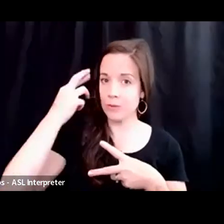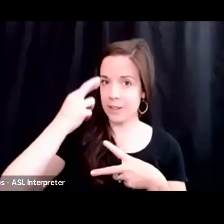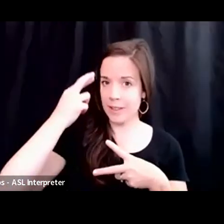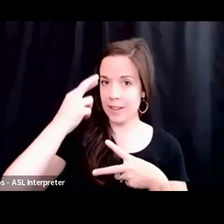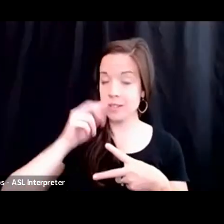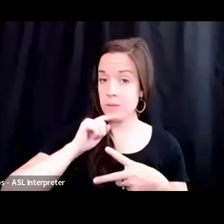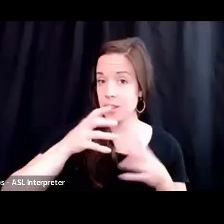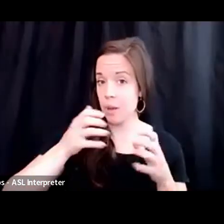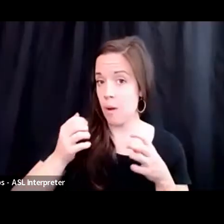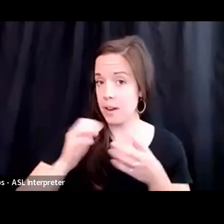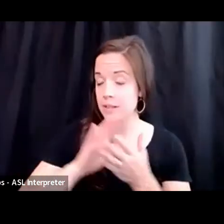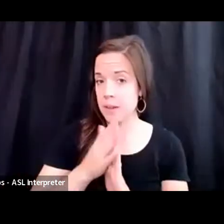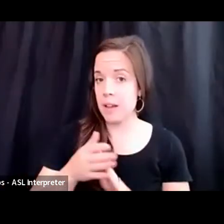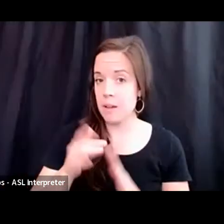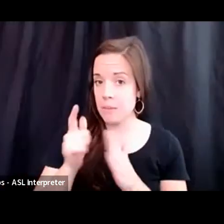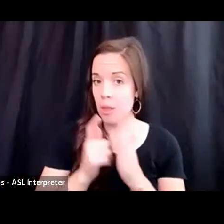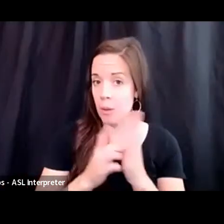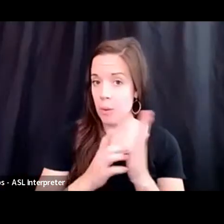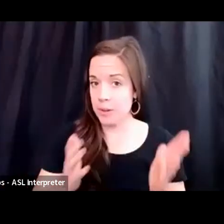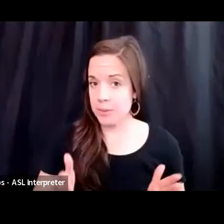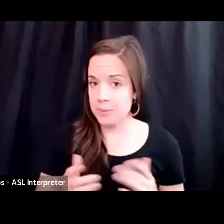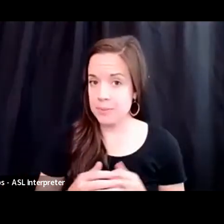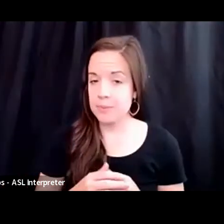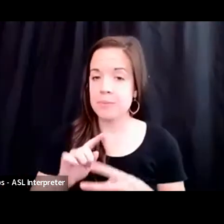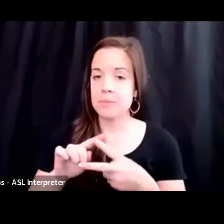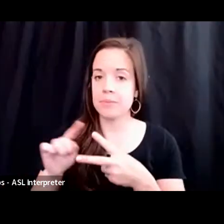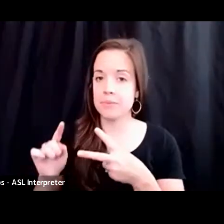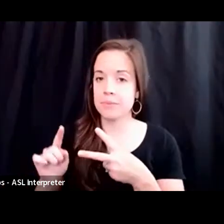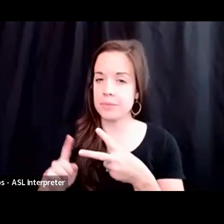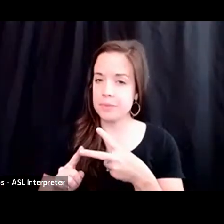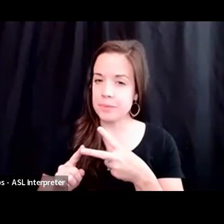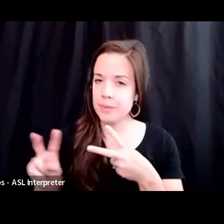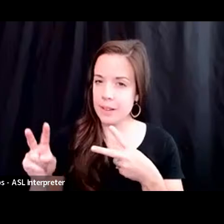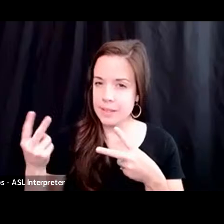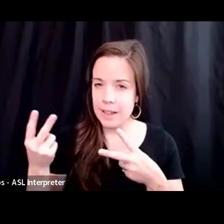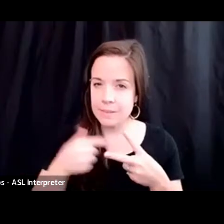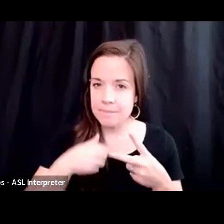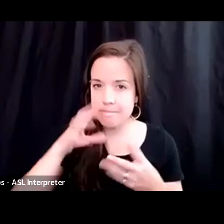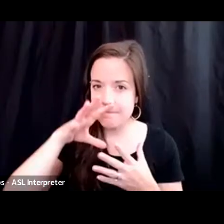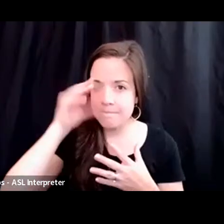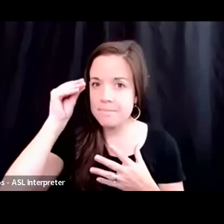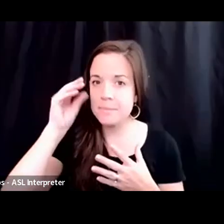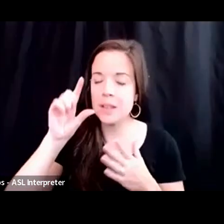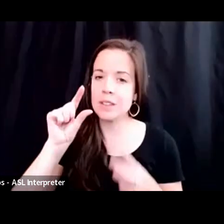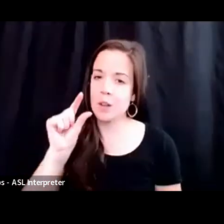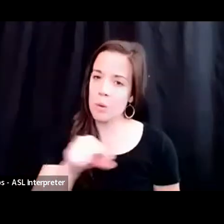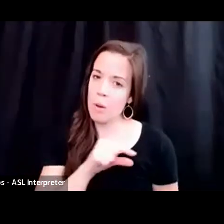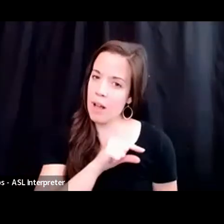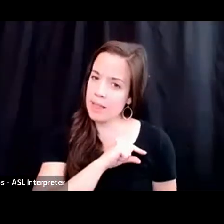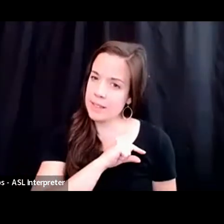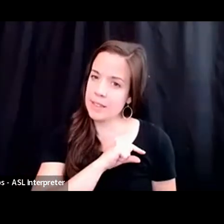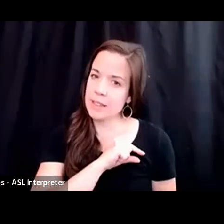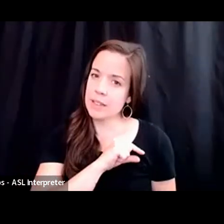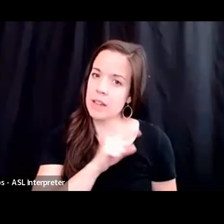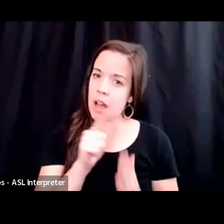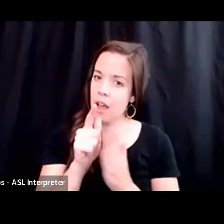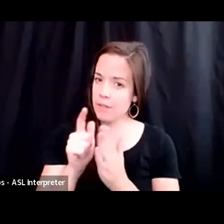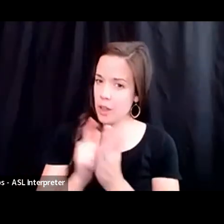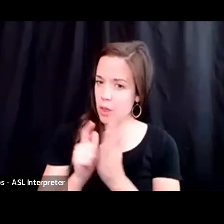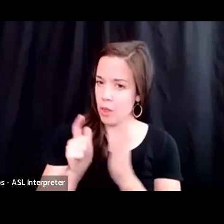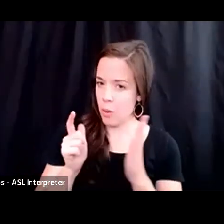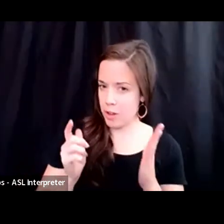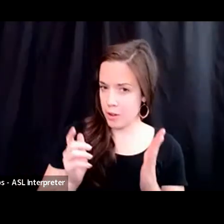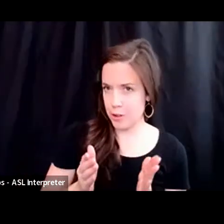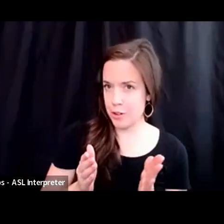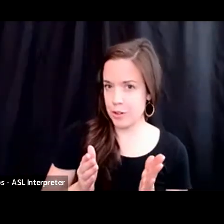wanted to become a lawyer. And the second thing I learned is that the quality of the lawyering, either as the